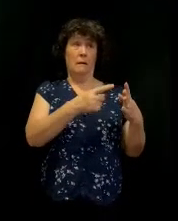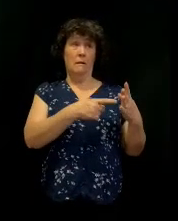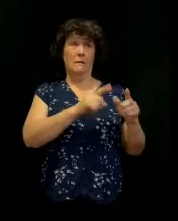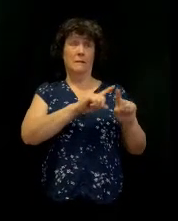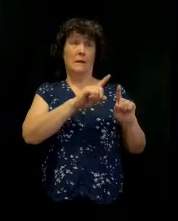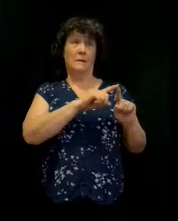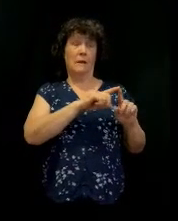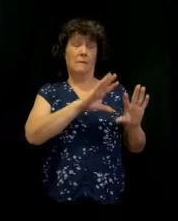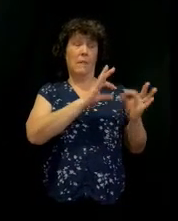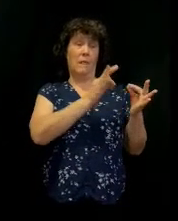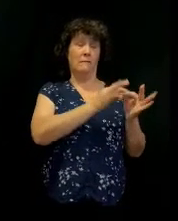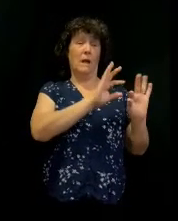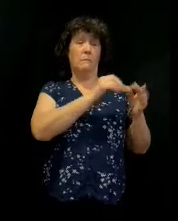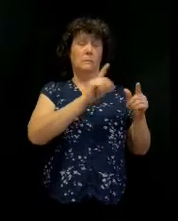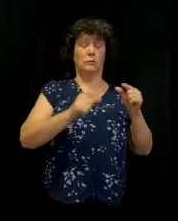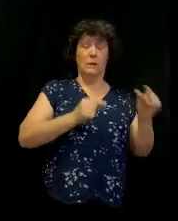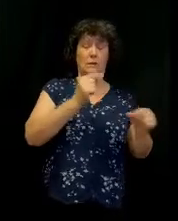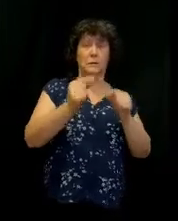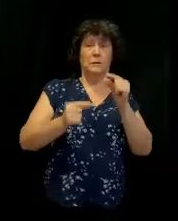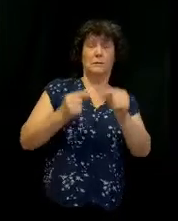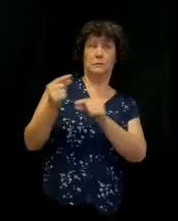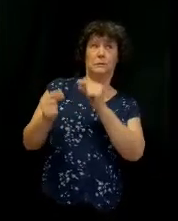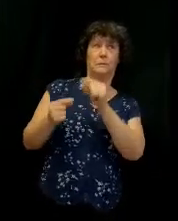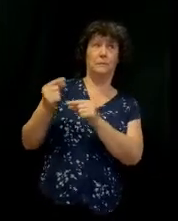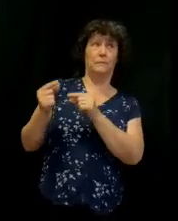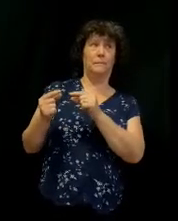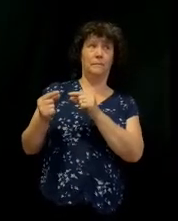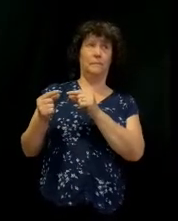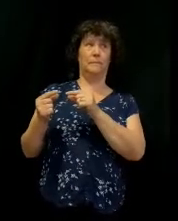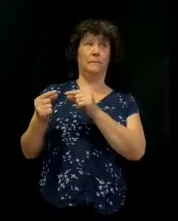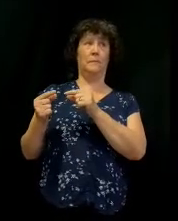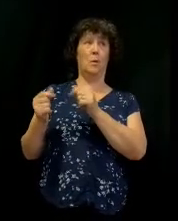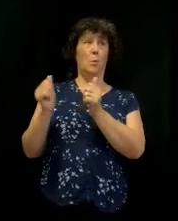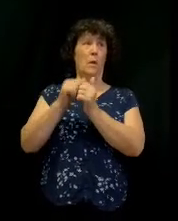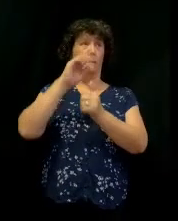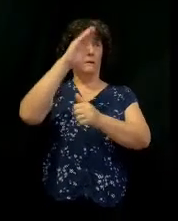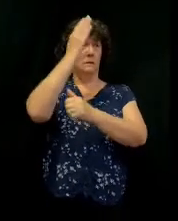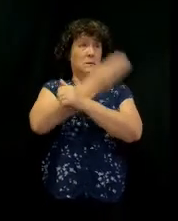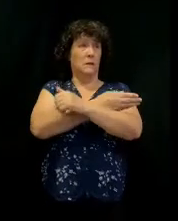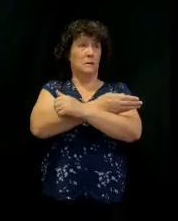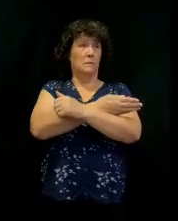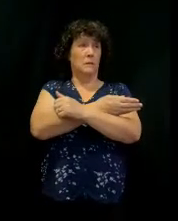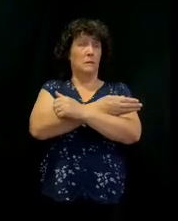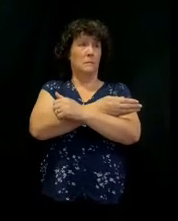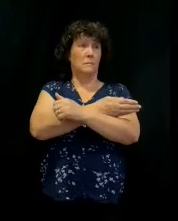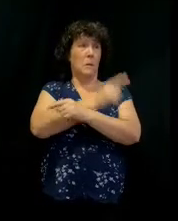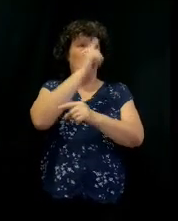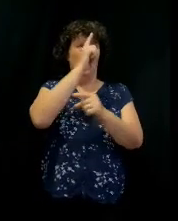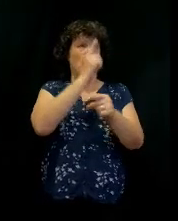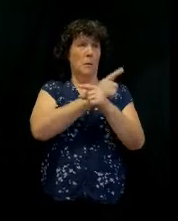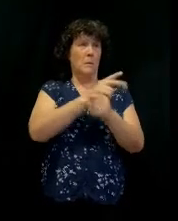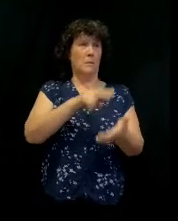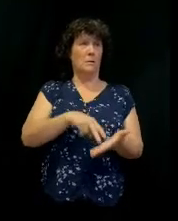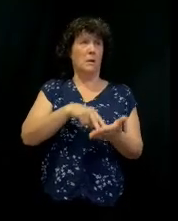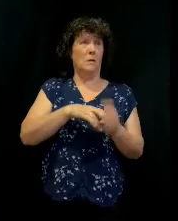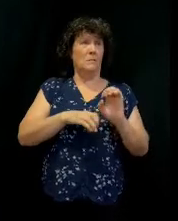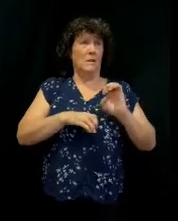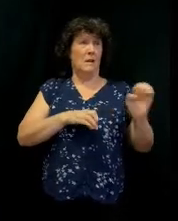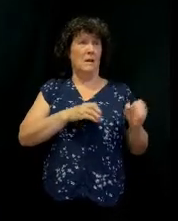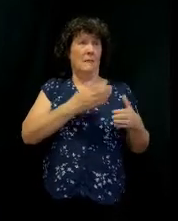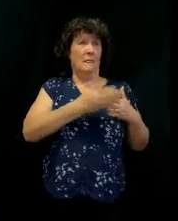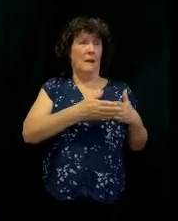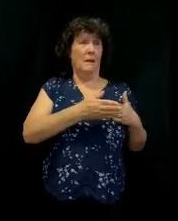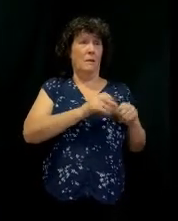Heman and Jeduthun, with their sons and their brethren, stood at the east end of the altar,